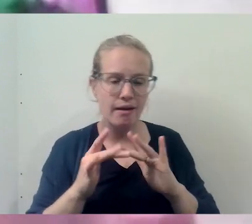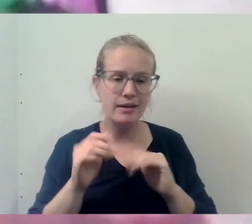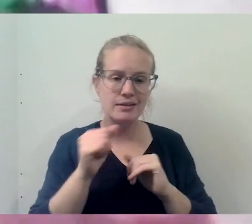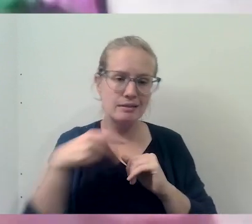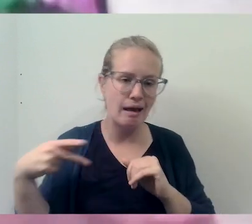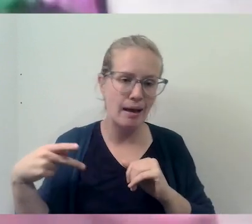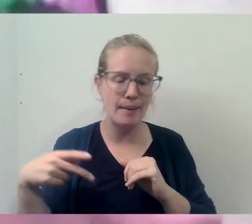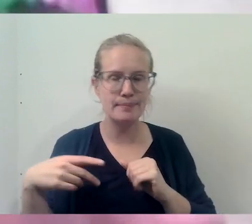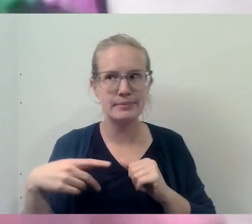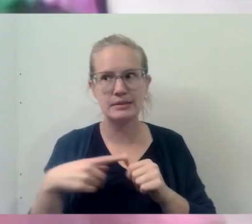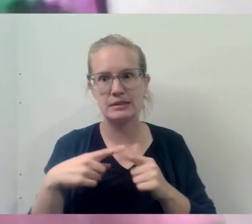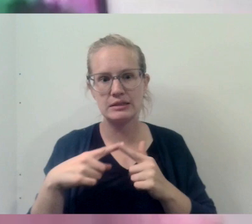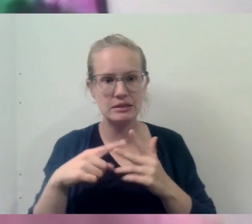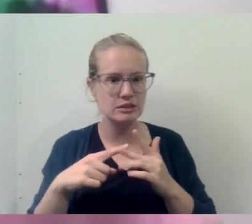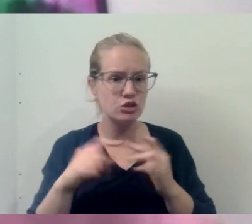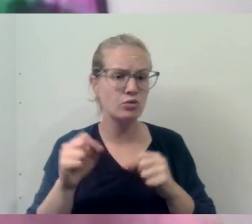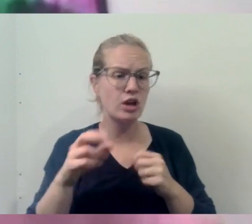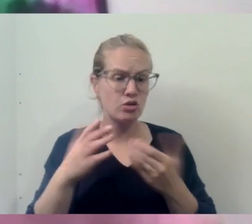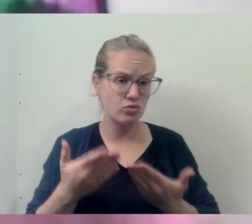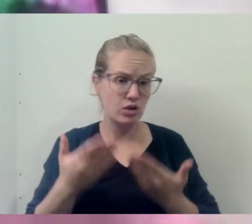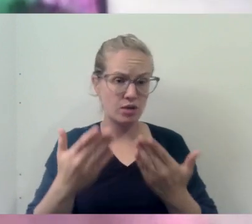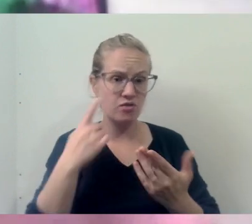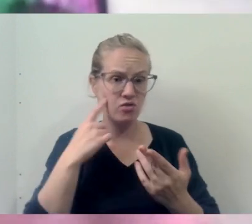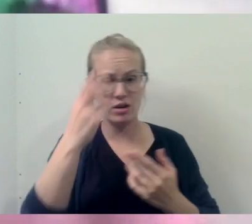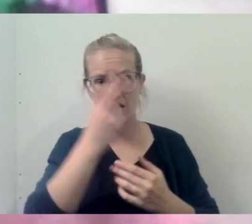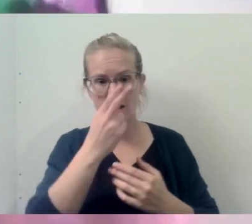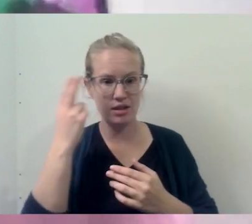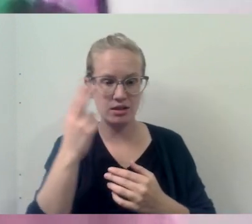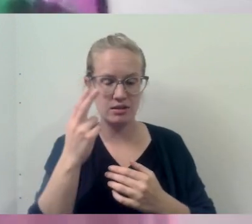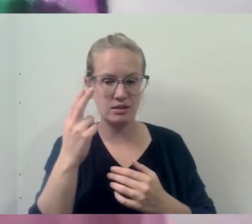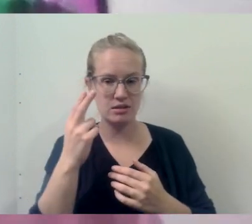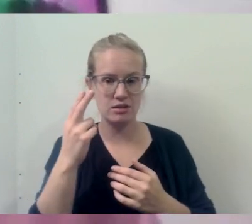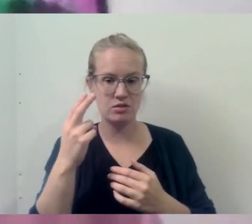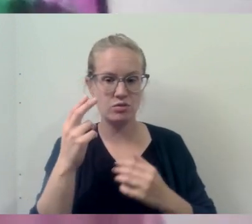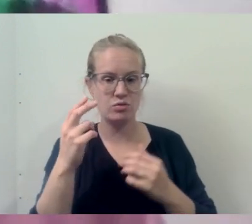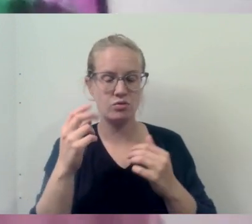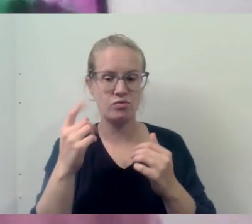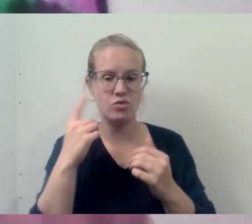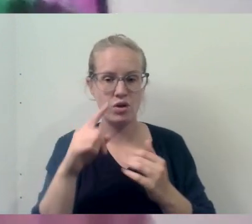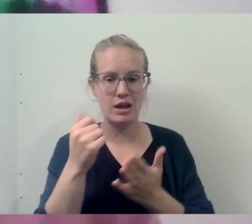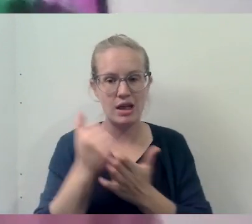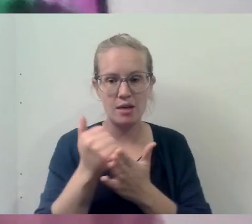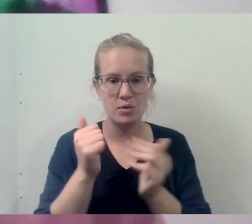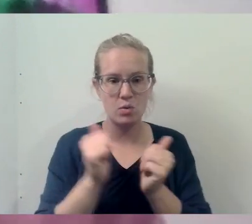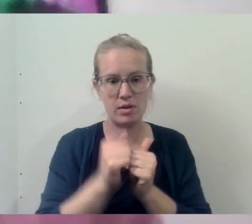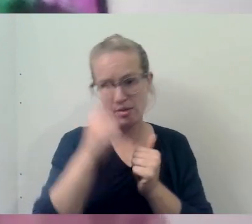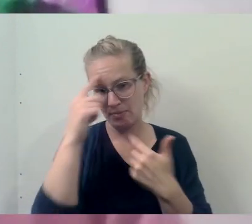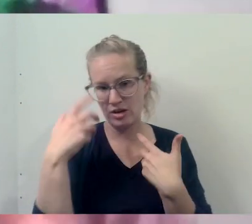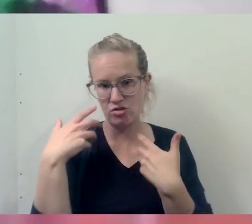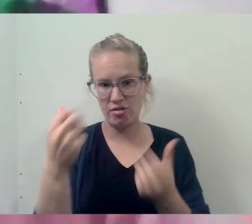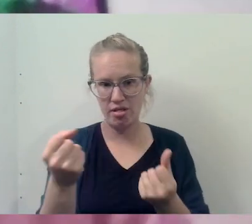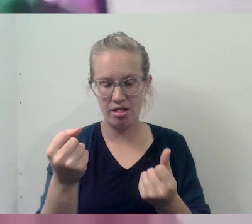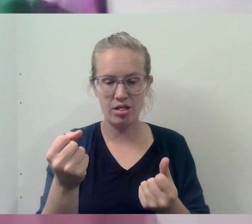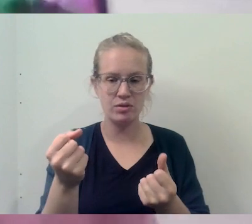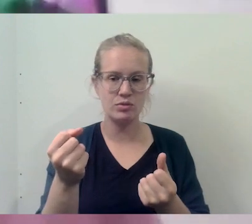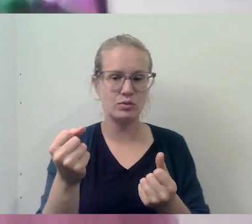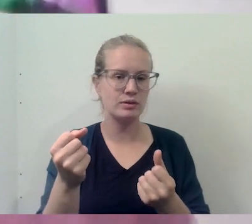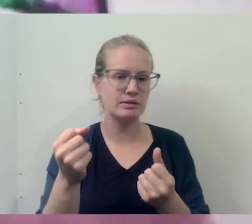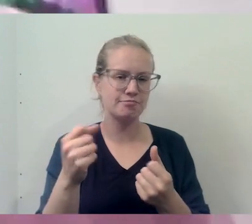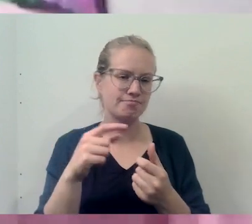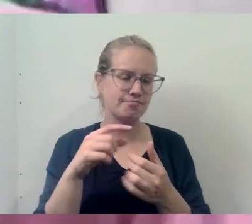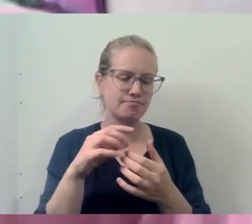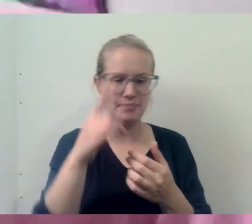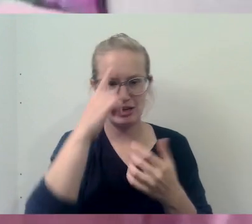apps, um, that you can recommend for Catholics in terms of helping, uh, with their mental health? How they're around mental health